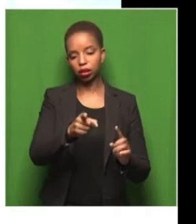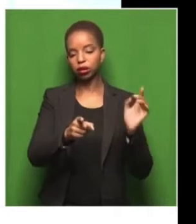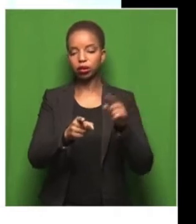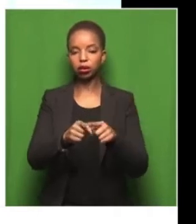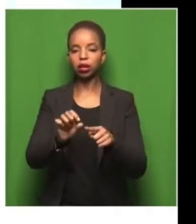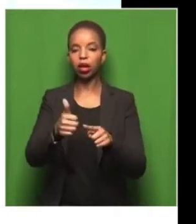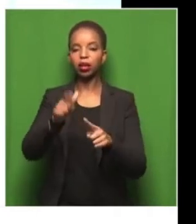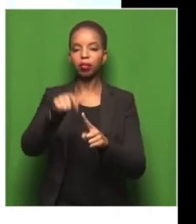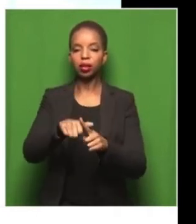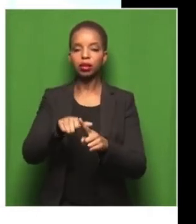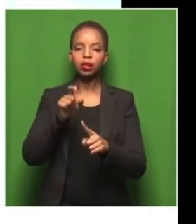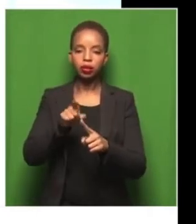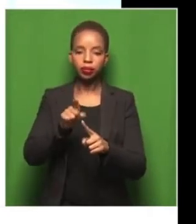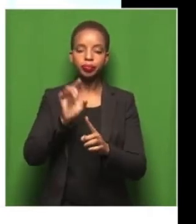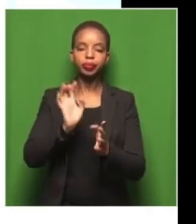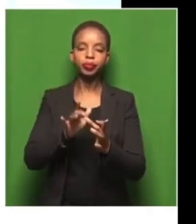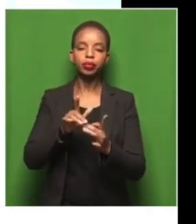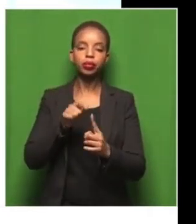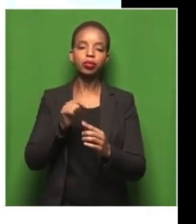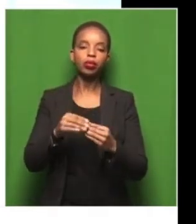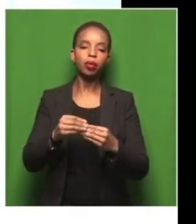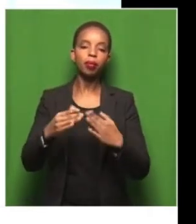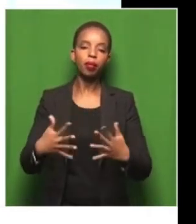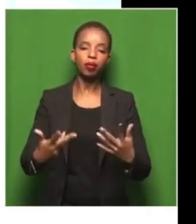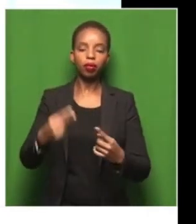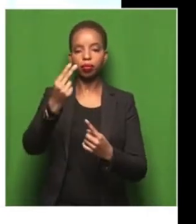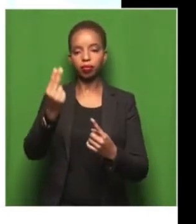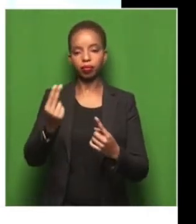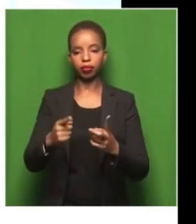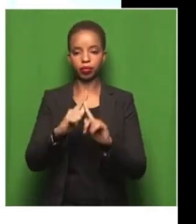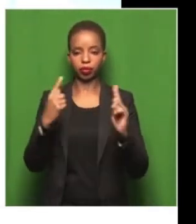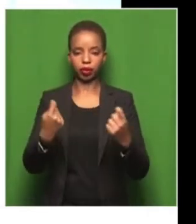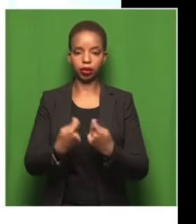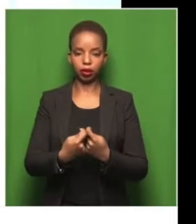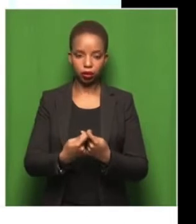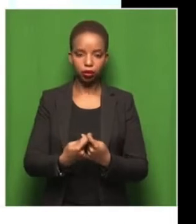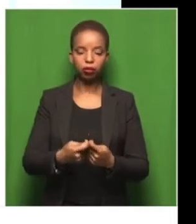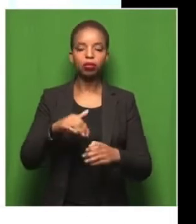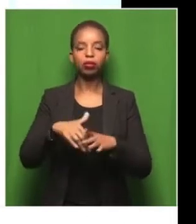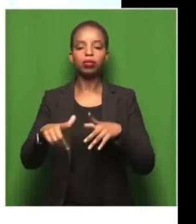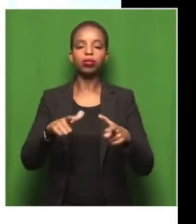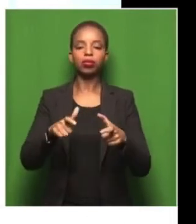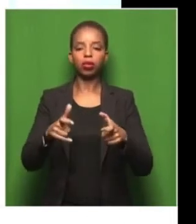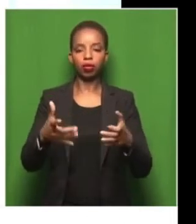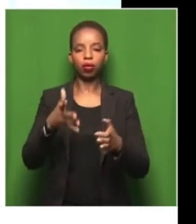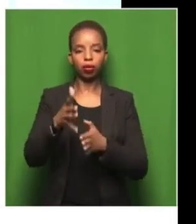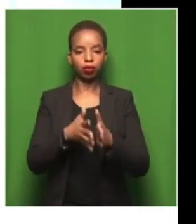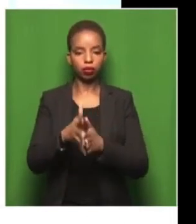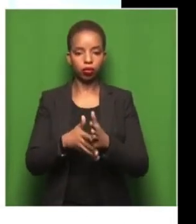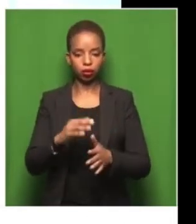who is the member of the architectural team in charge of signage for the CTICC.